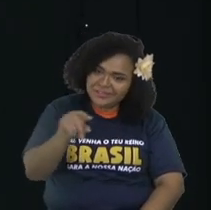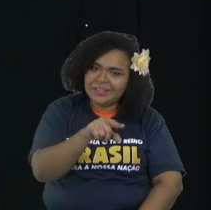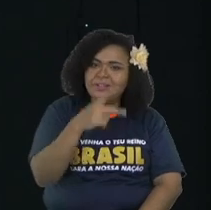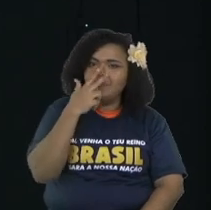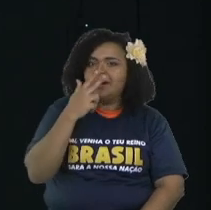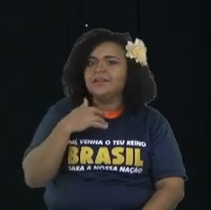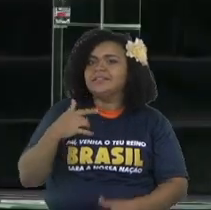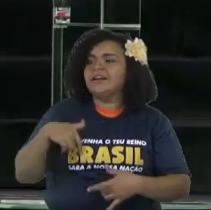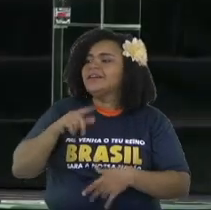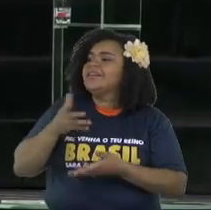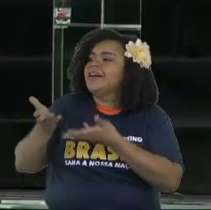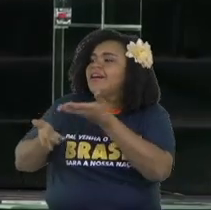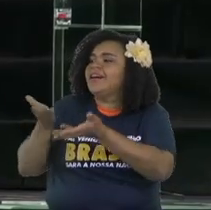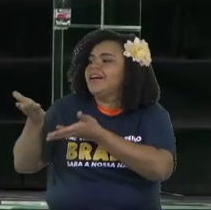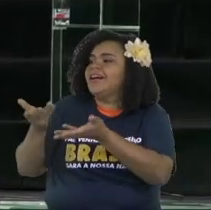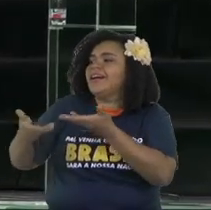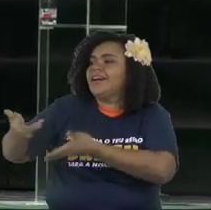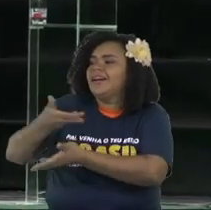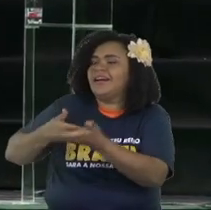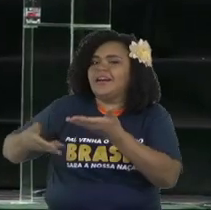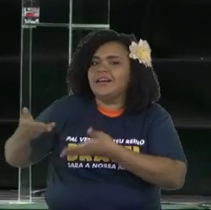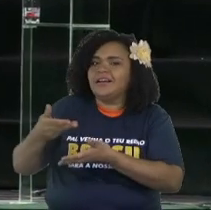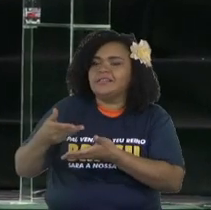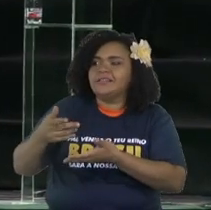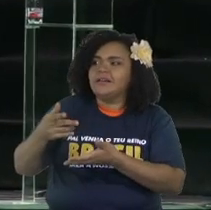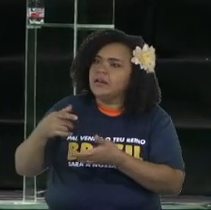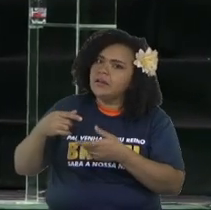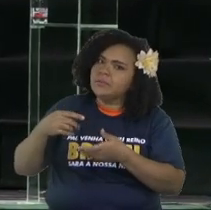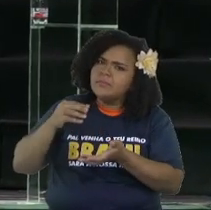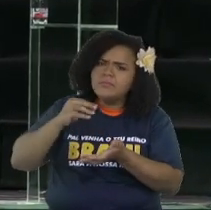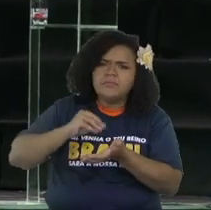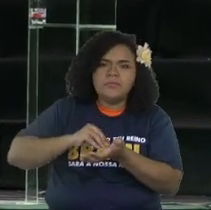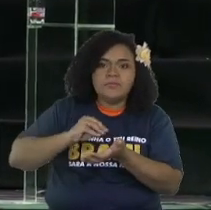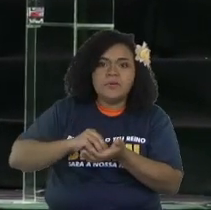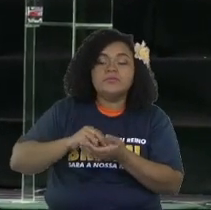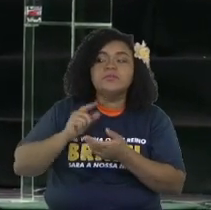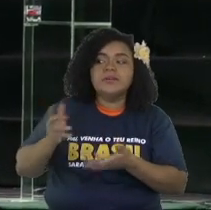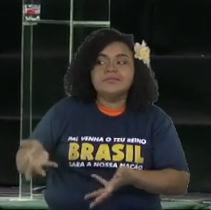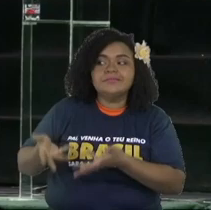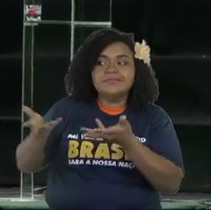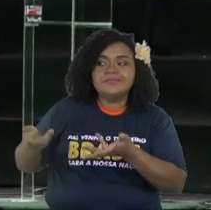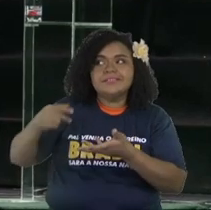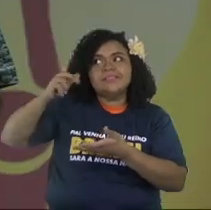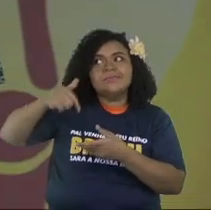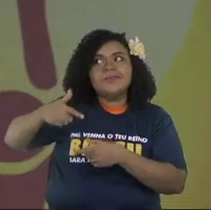you know why she doesn't feel a queen anymore not even a princess